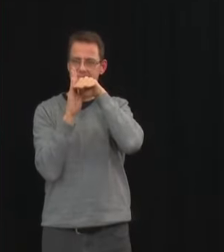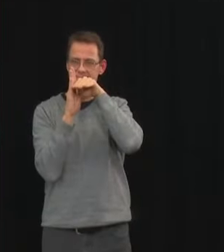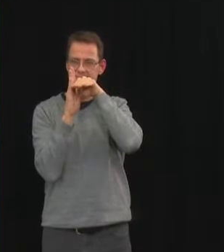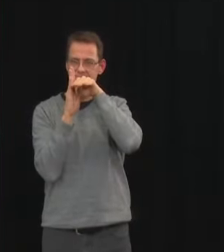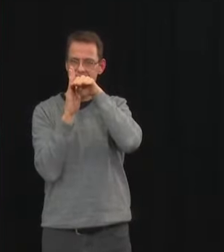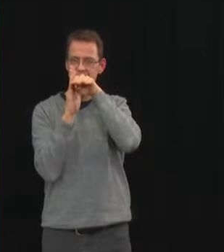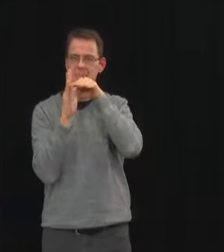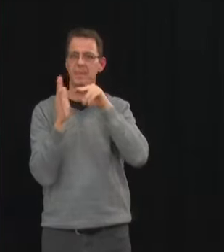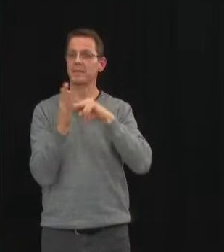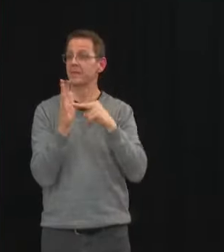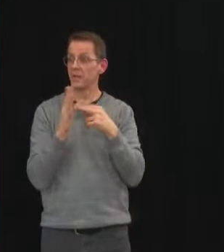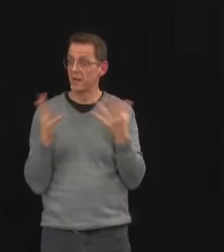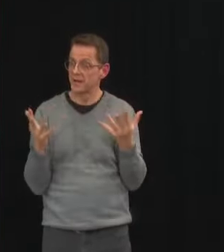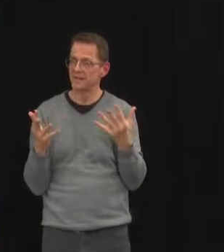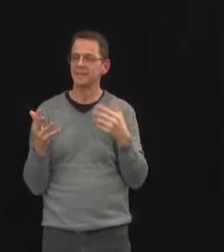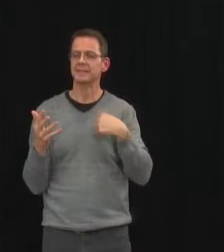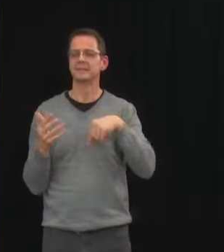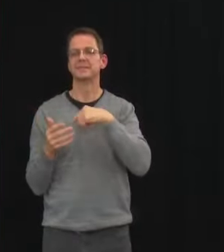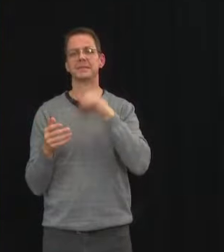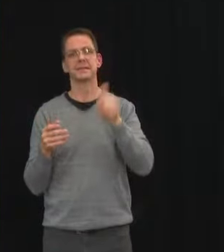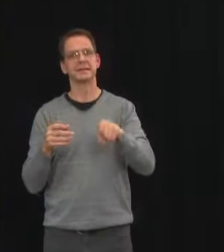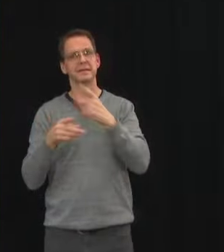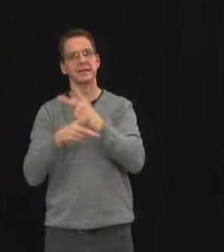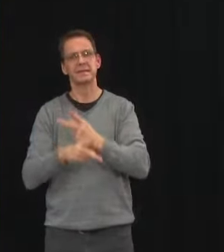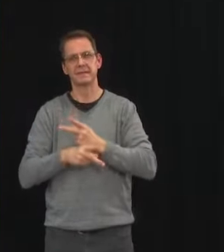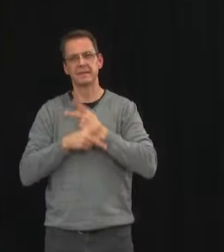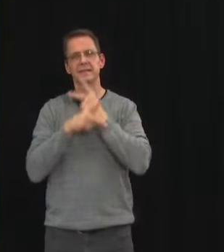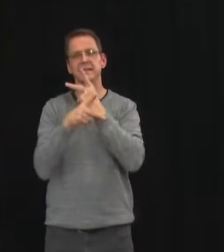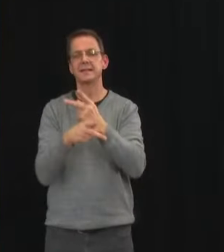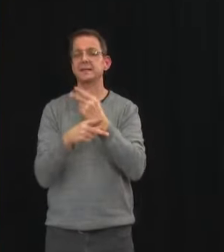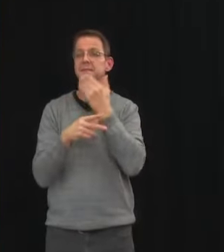thought it was best to proceed at this point with caution.